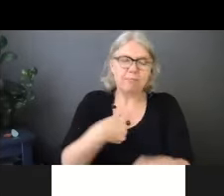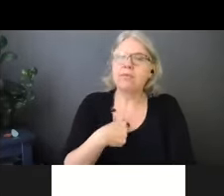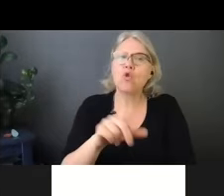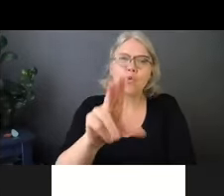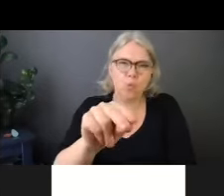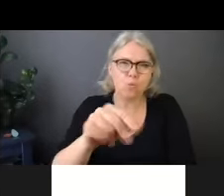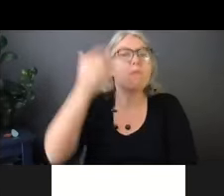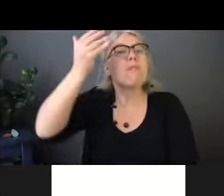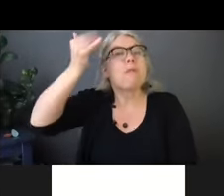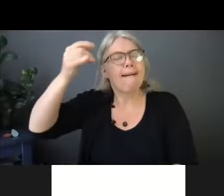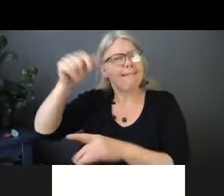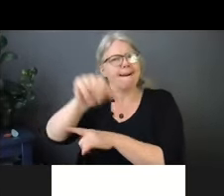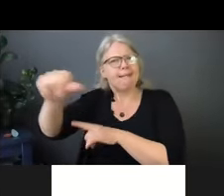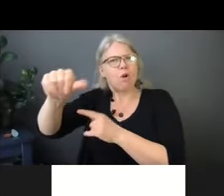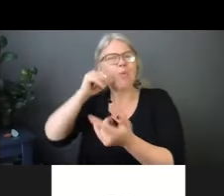When you put on your gloves,